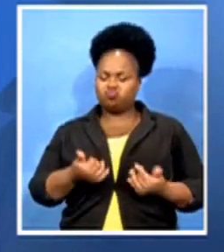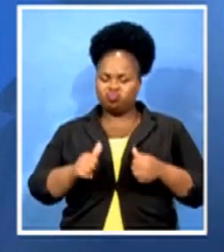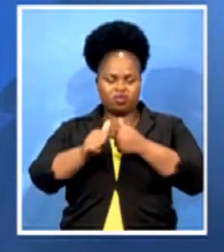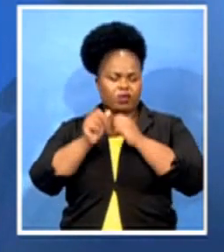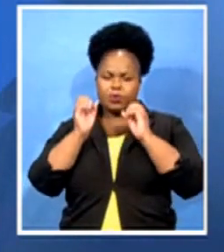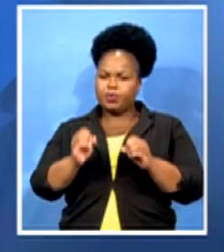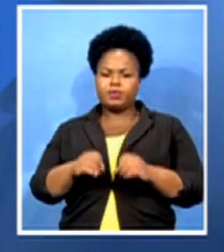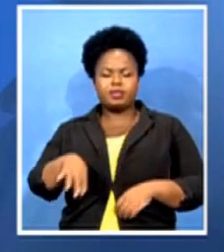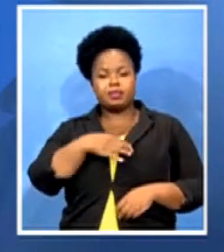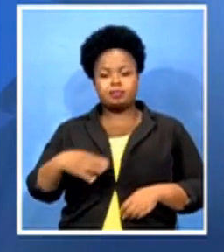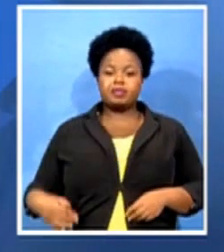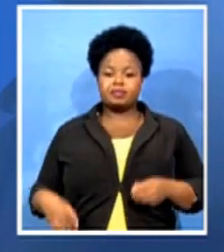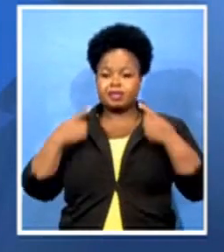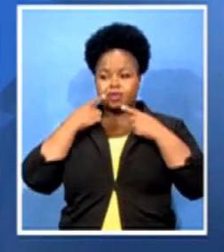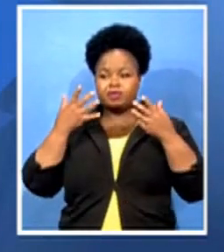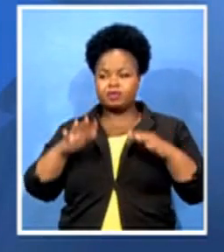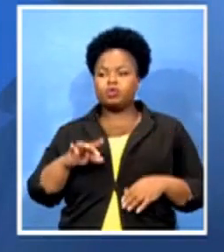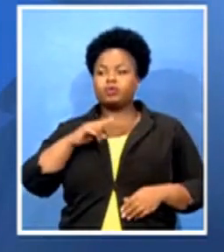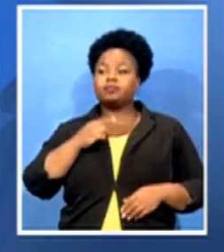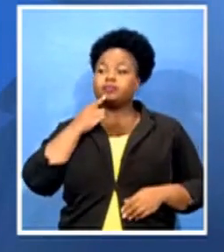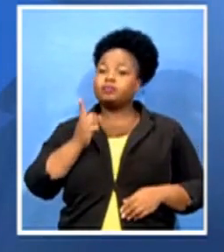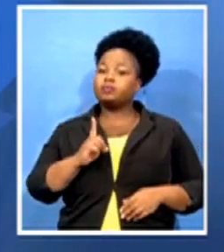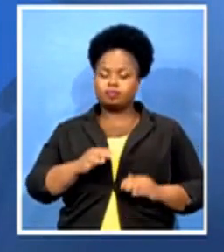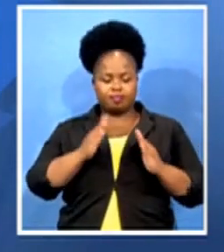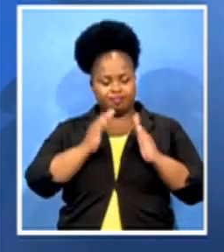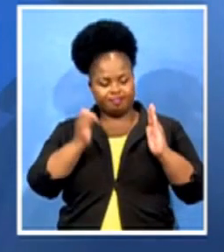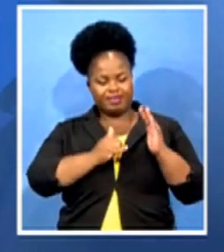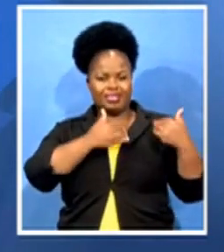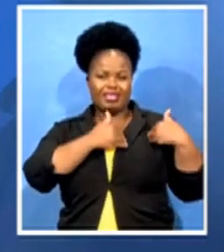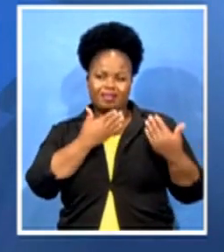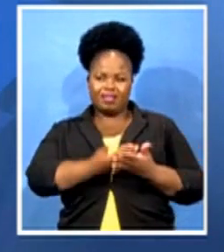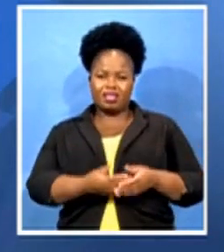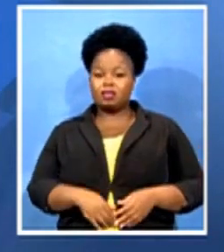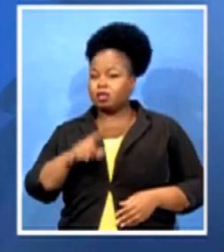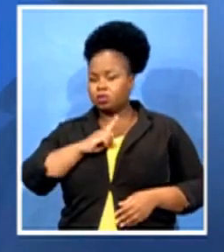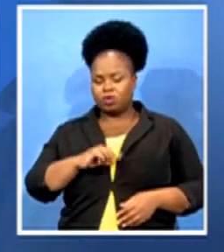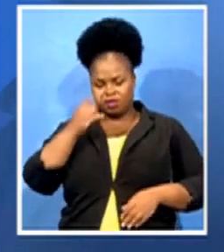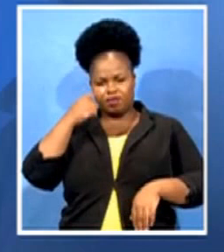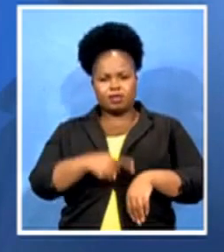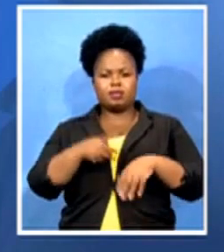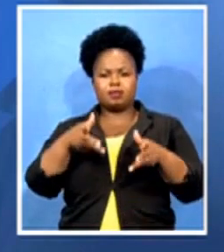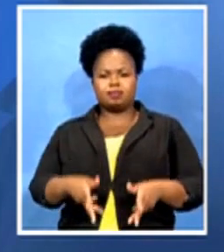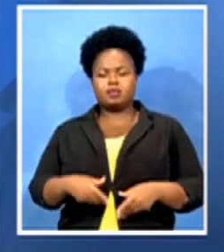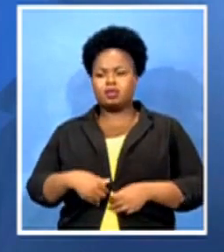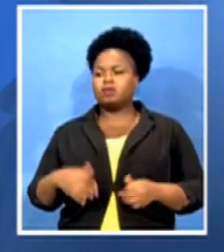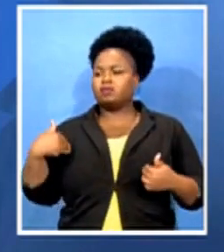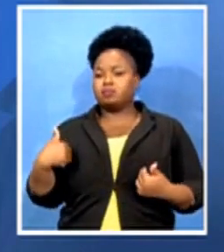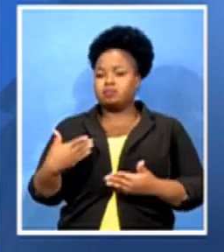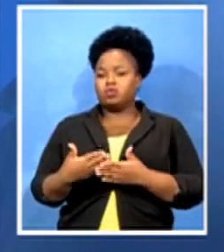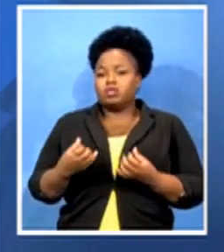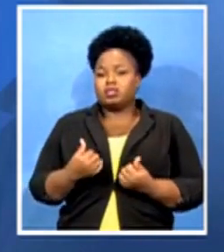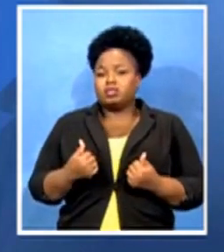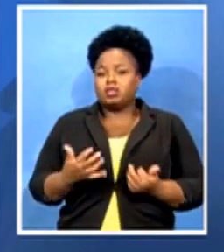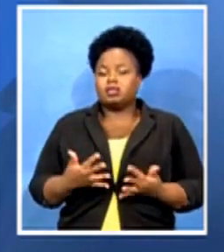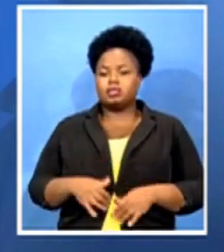say we must stay home so that we stay safe. That is why for the first time since the 16th of March this year, when we